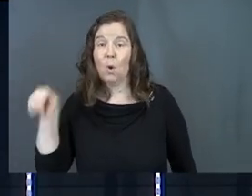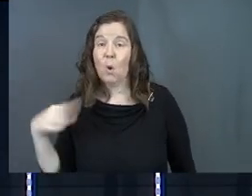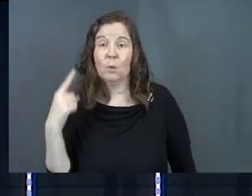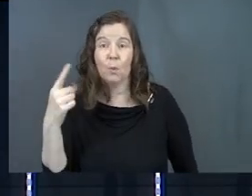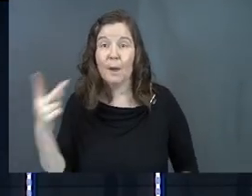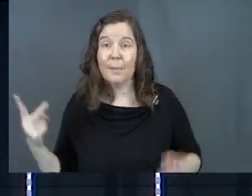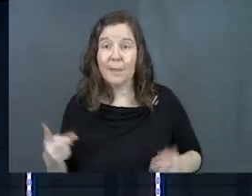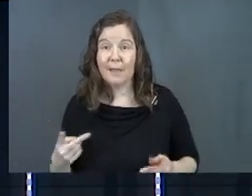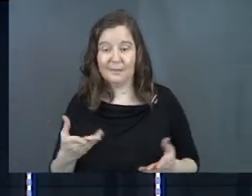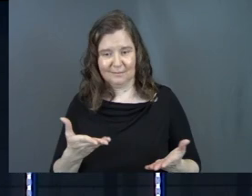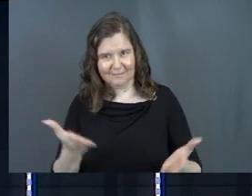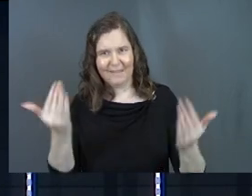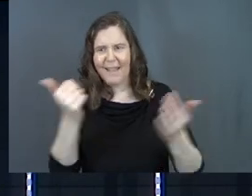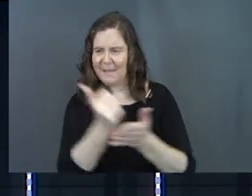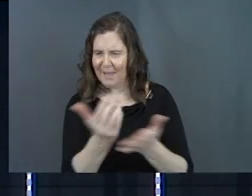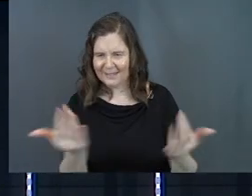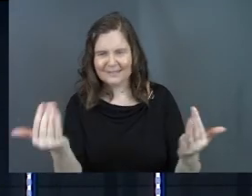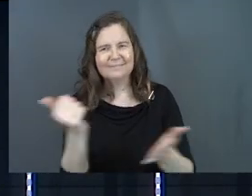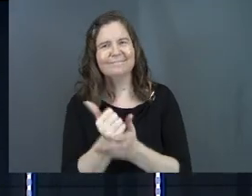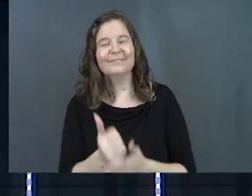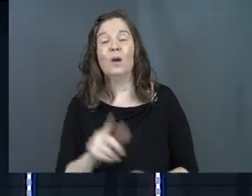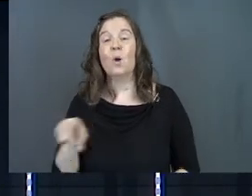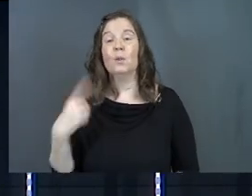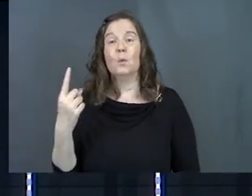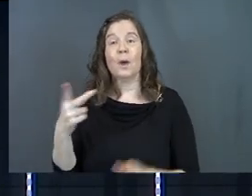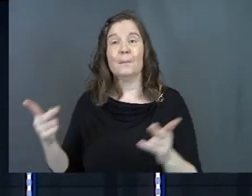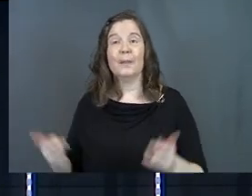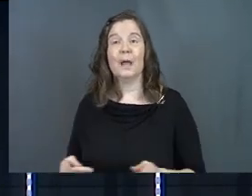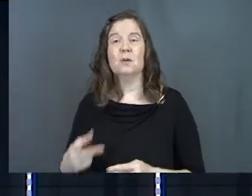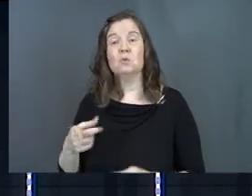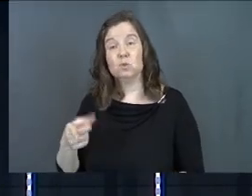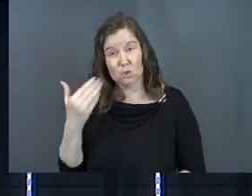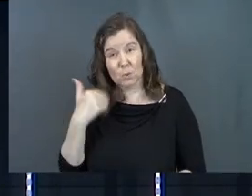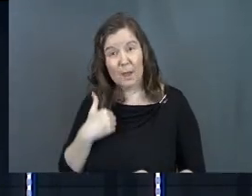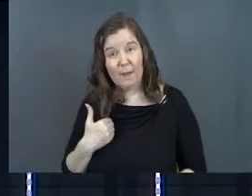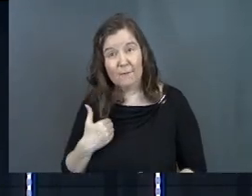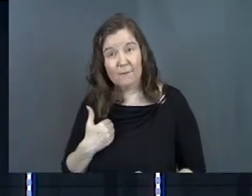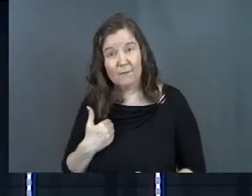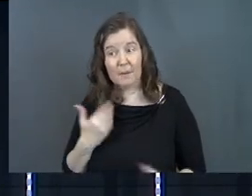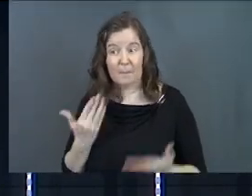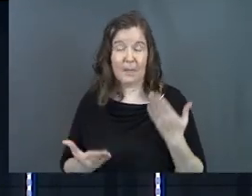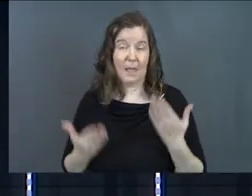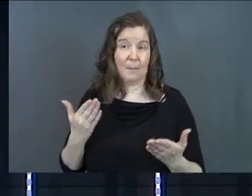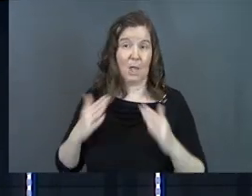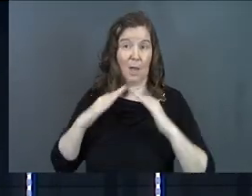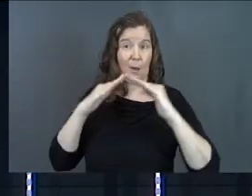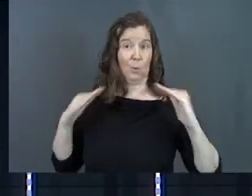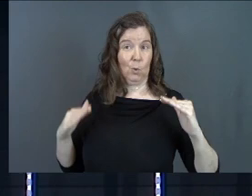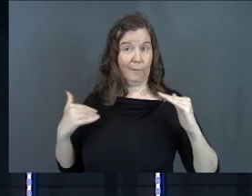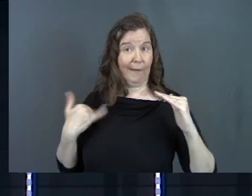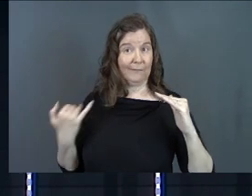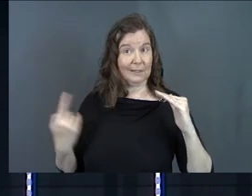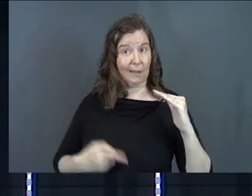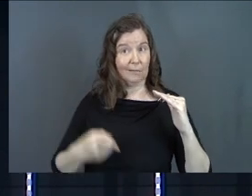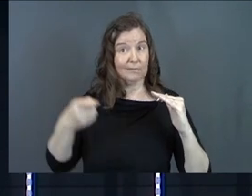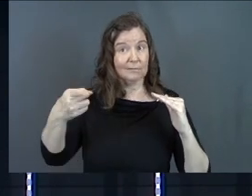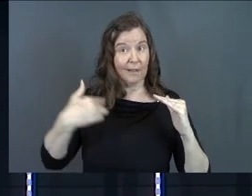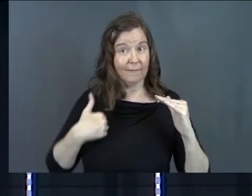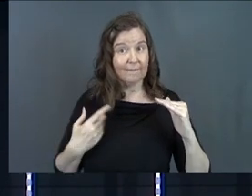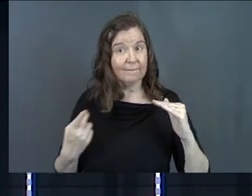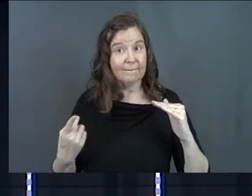Only one place. There you go. Amen. So only one place. So do you have maybe a roof over your head tonight?